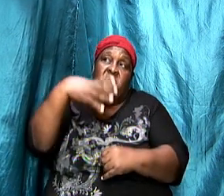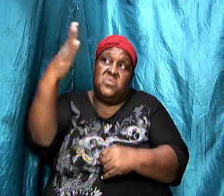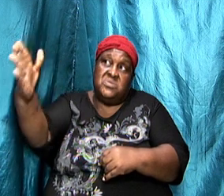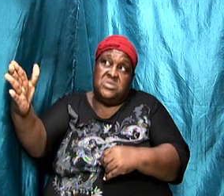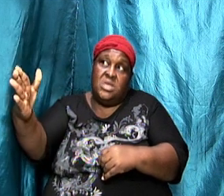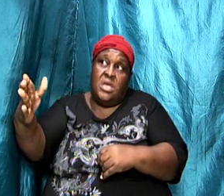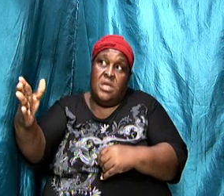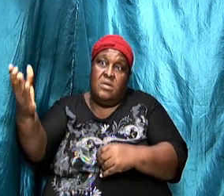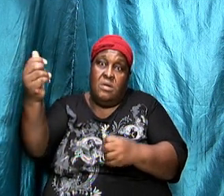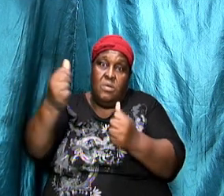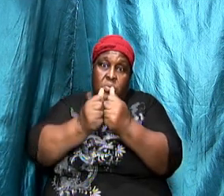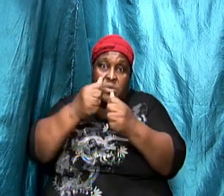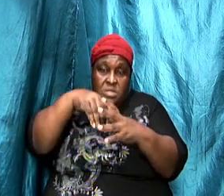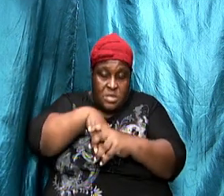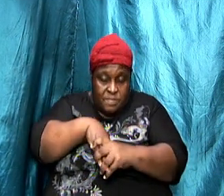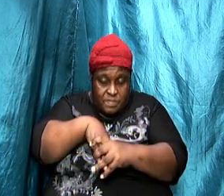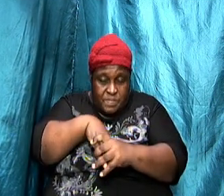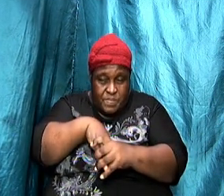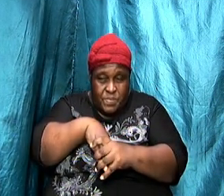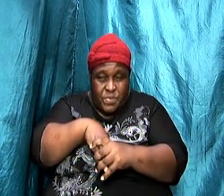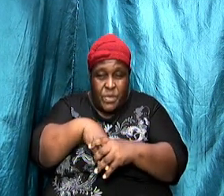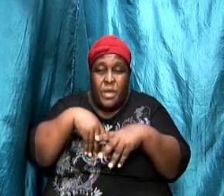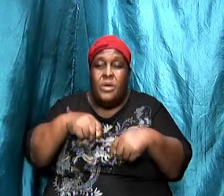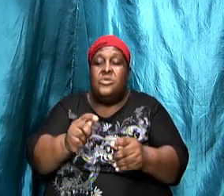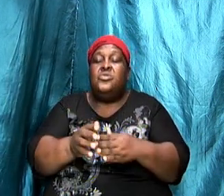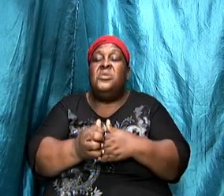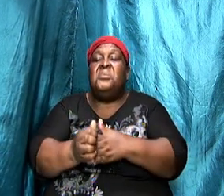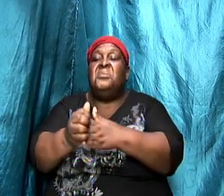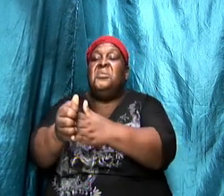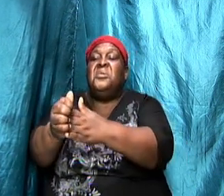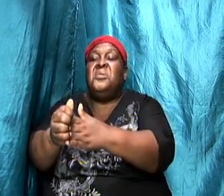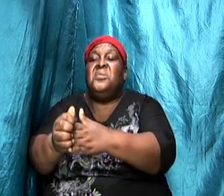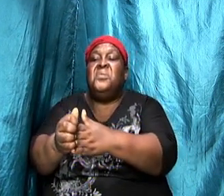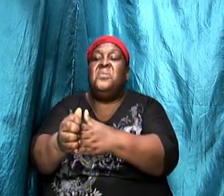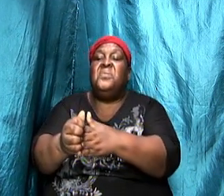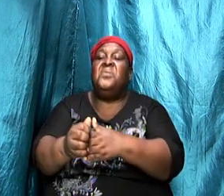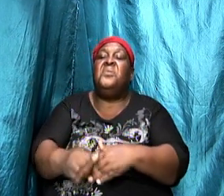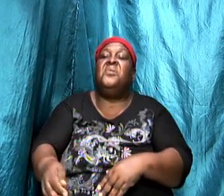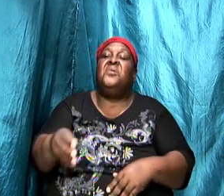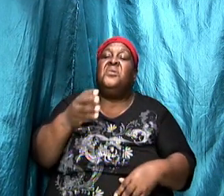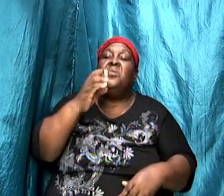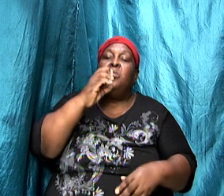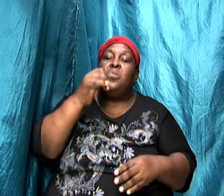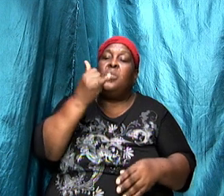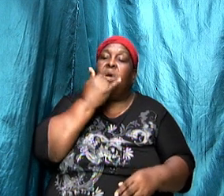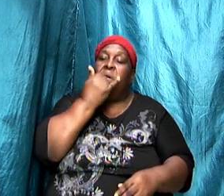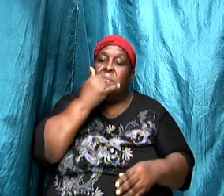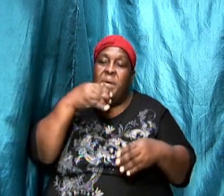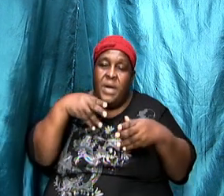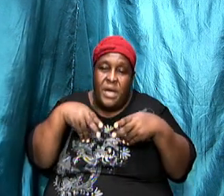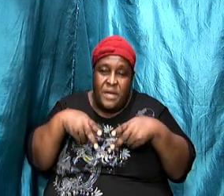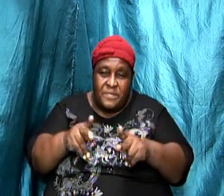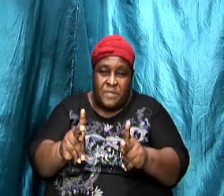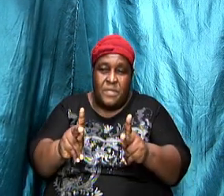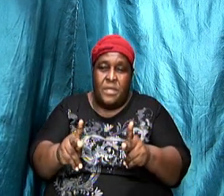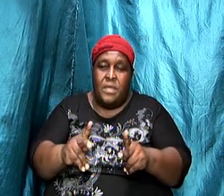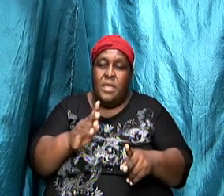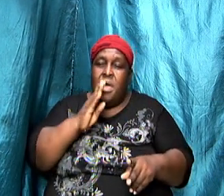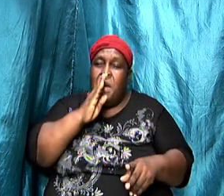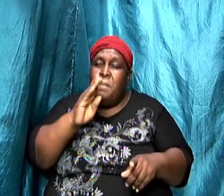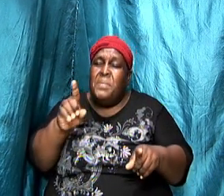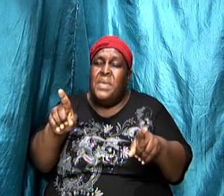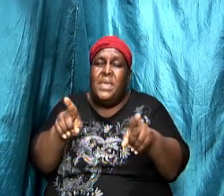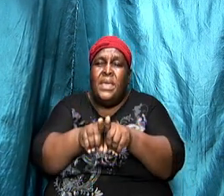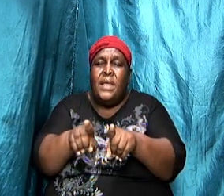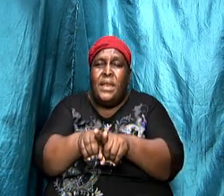try to lead you along a certain sideline be like the Ephesian and